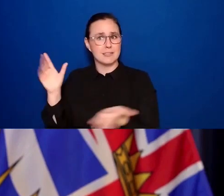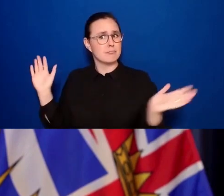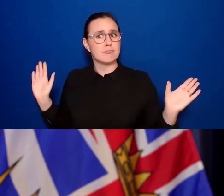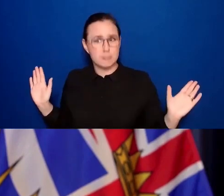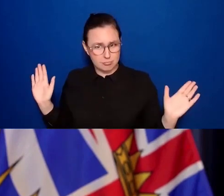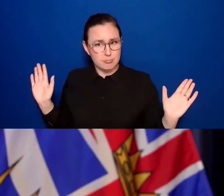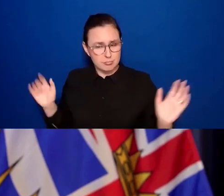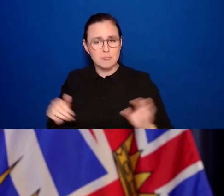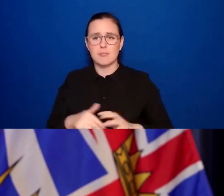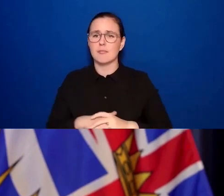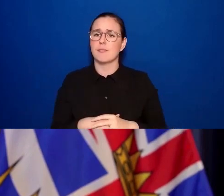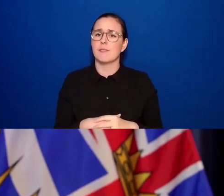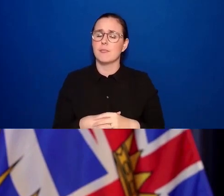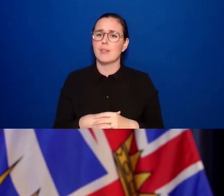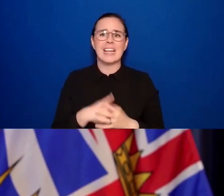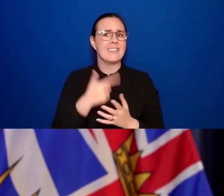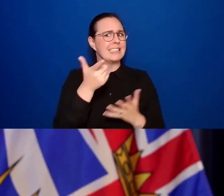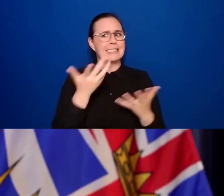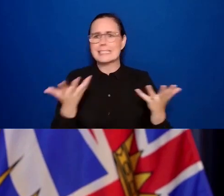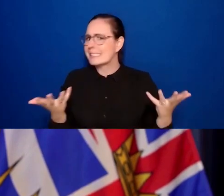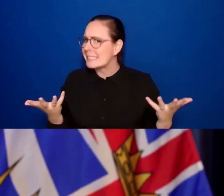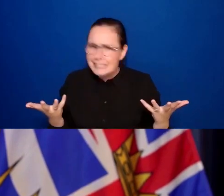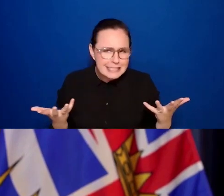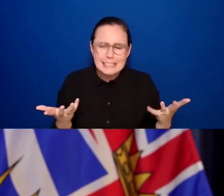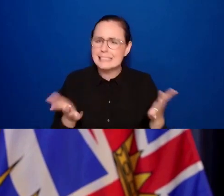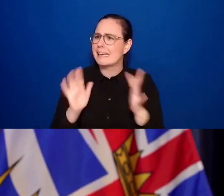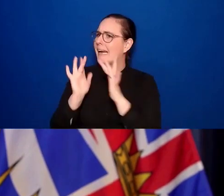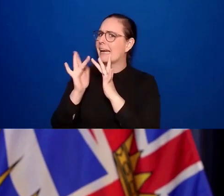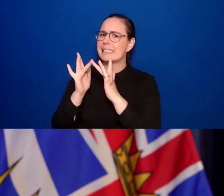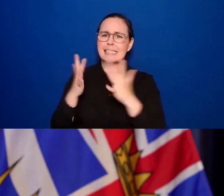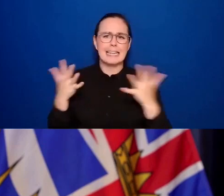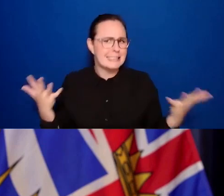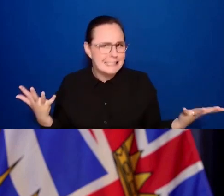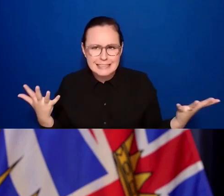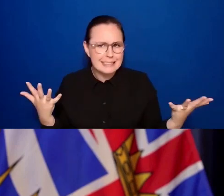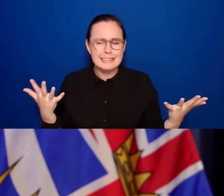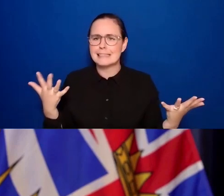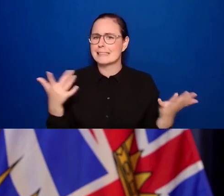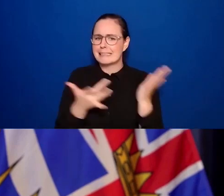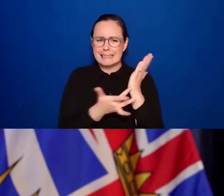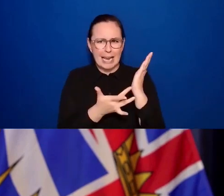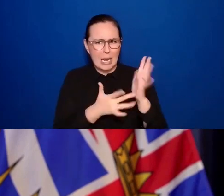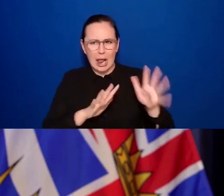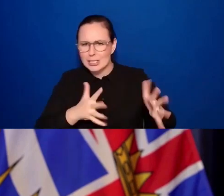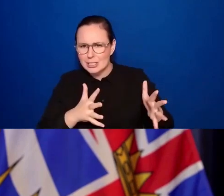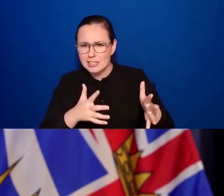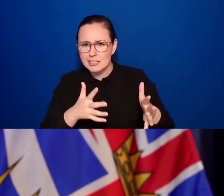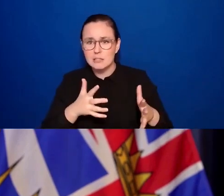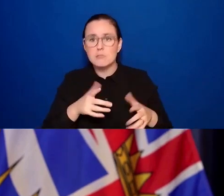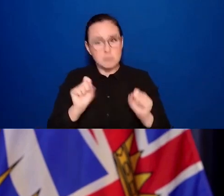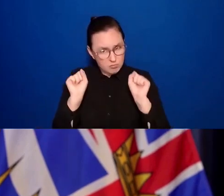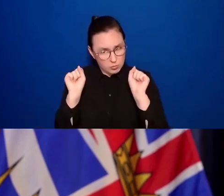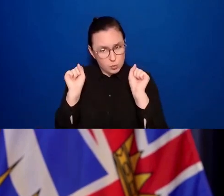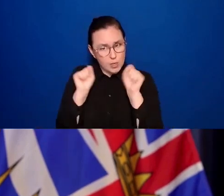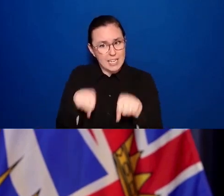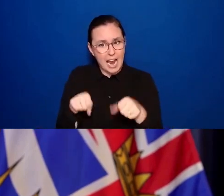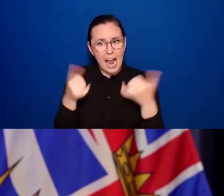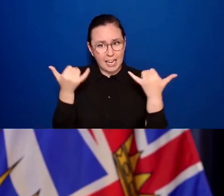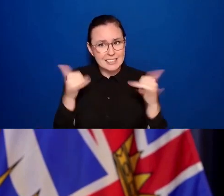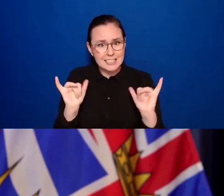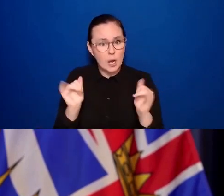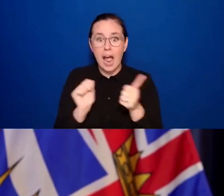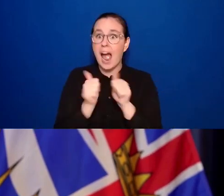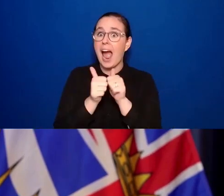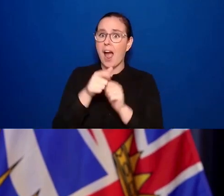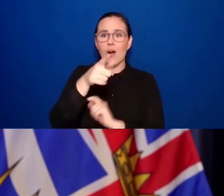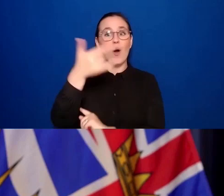not able to access the online website to download or print a card we can still get our BC vaccine card. We can call 1-833